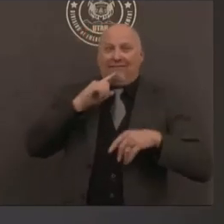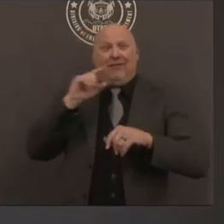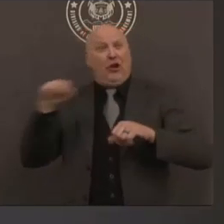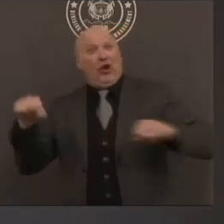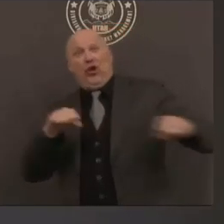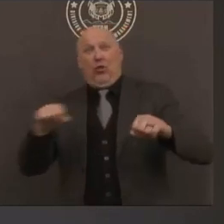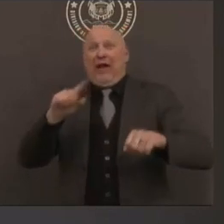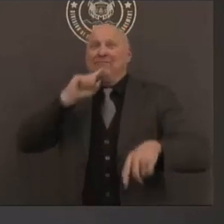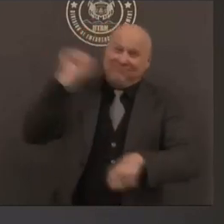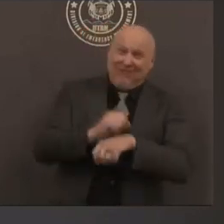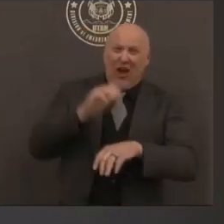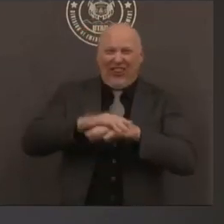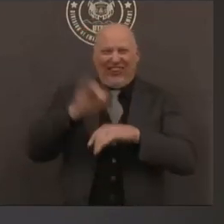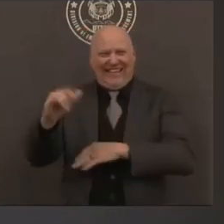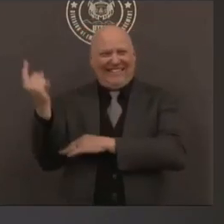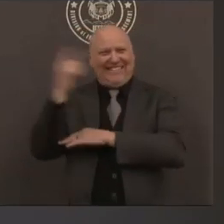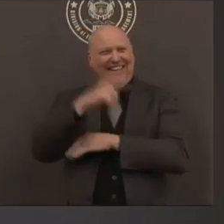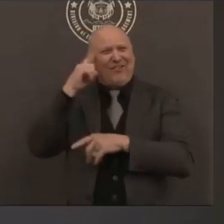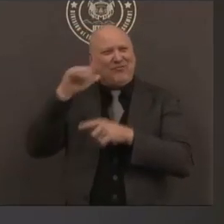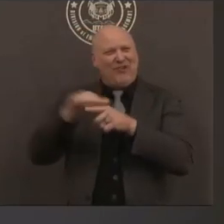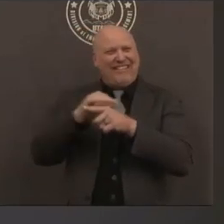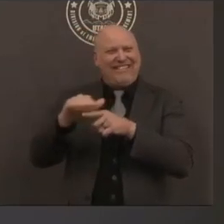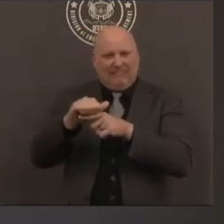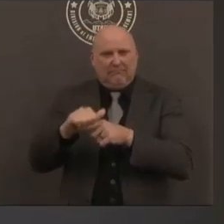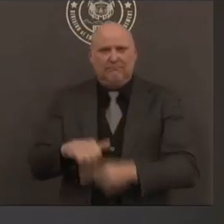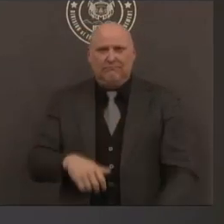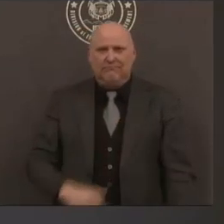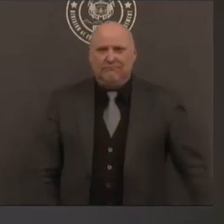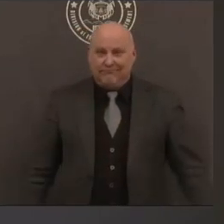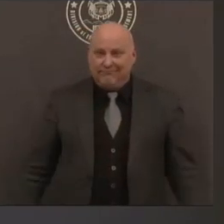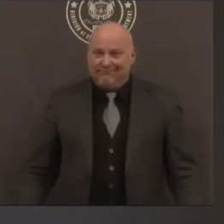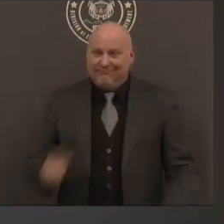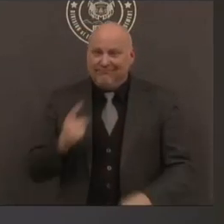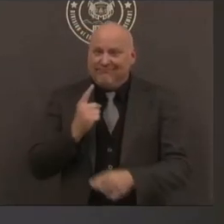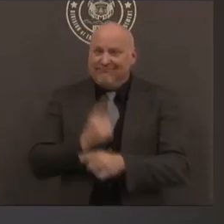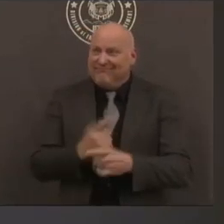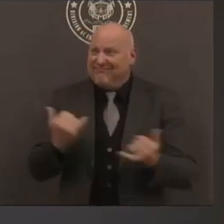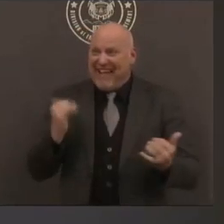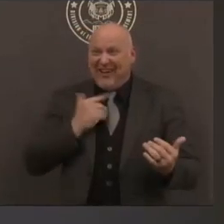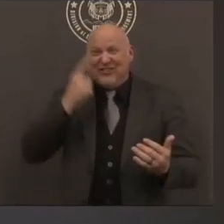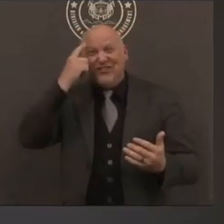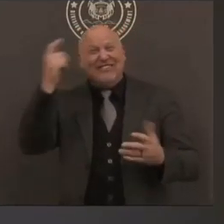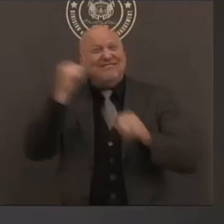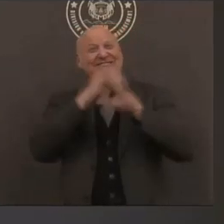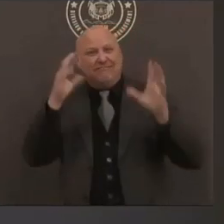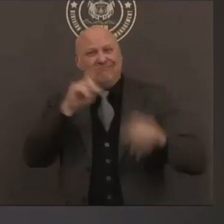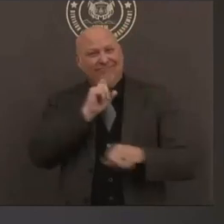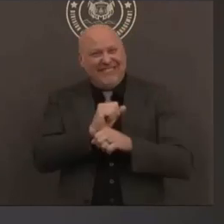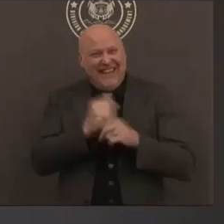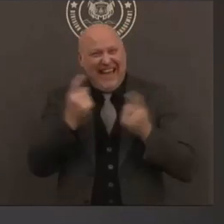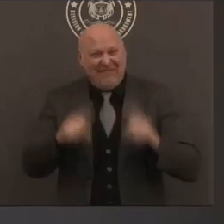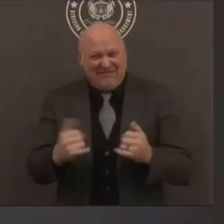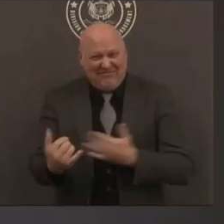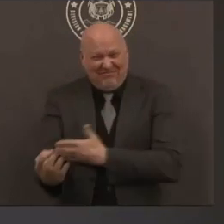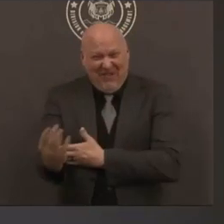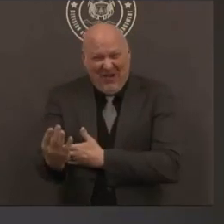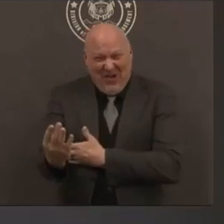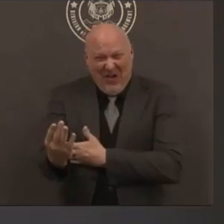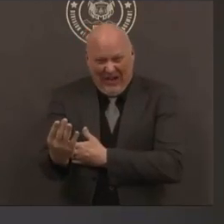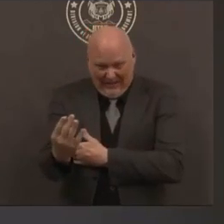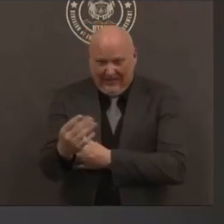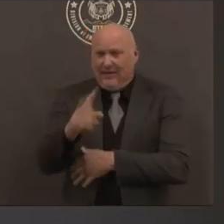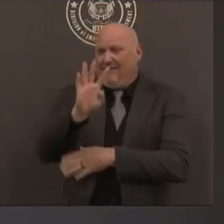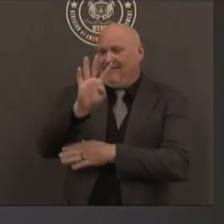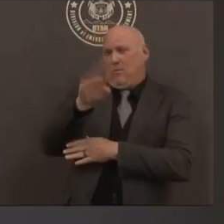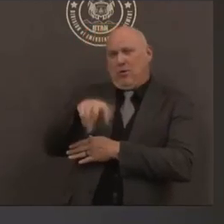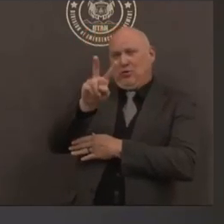and today everyone got that reminder that we had the magnitude 4.2 aftershock related